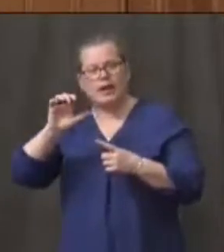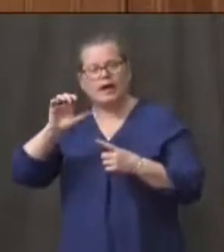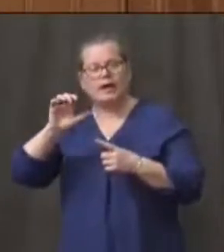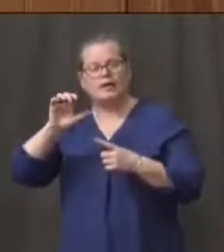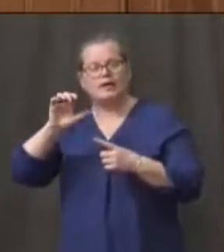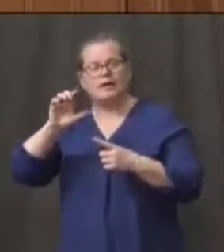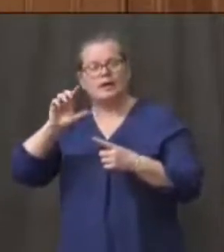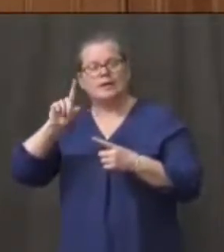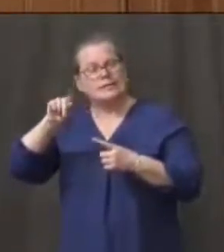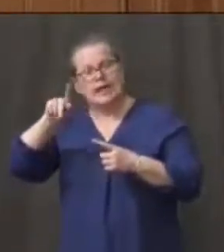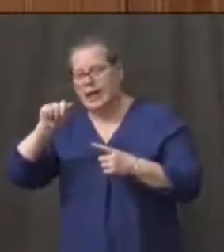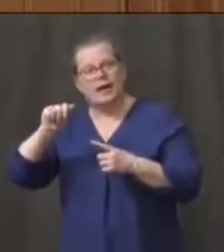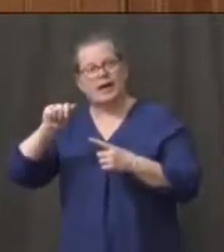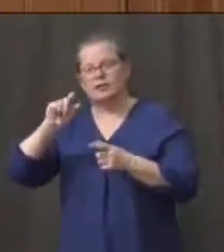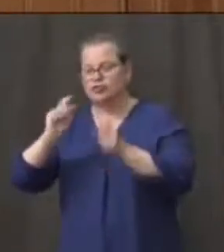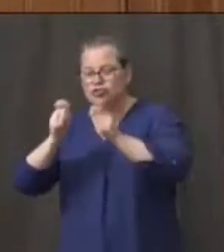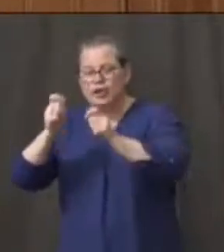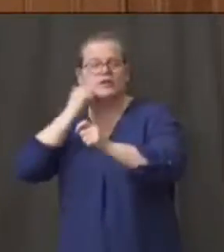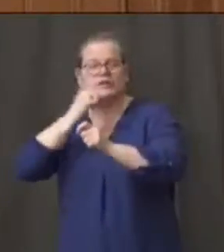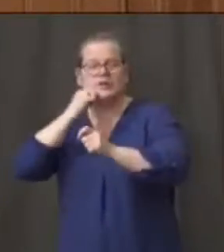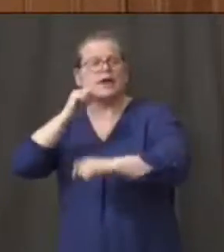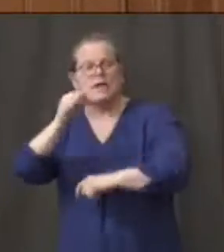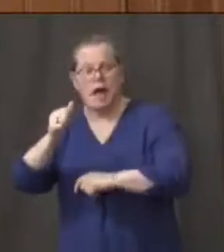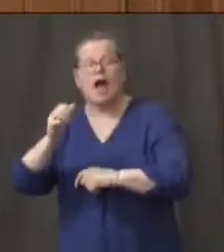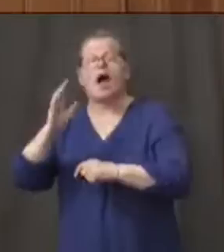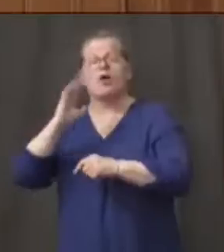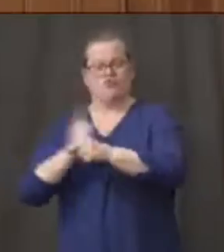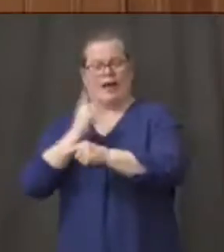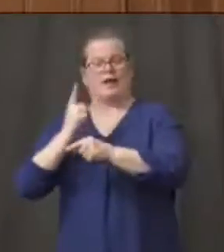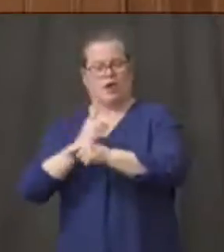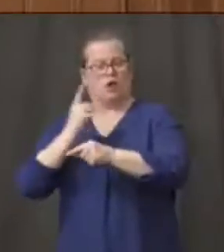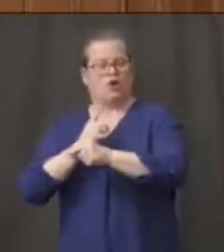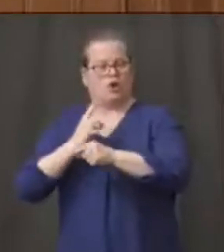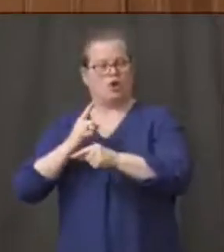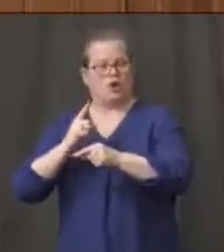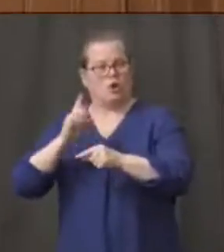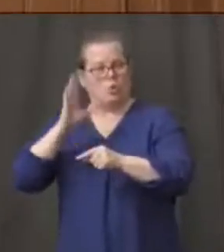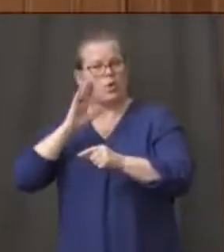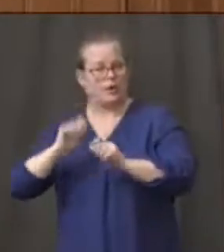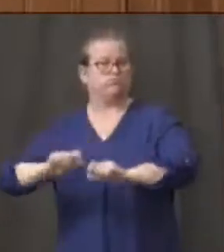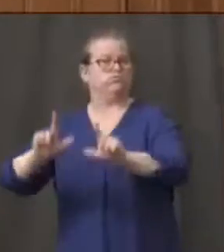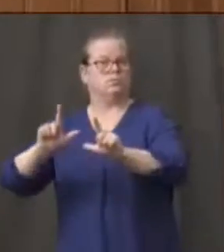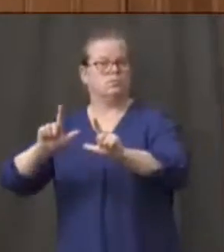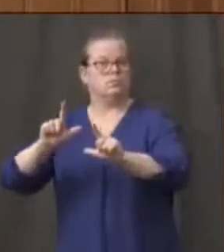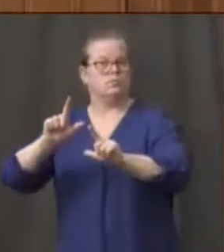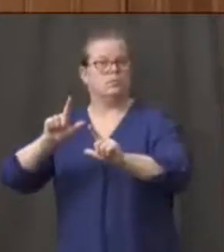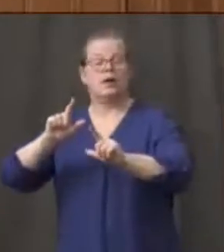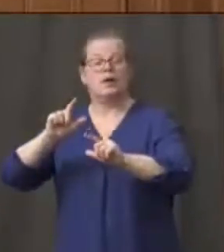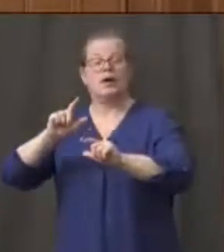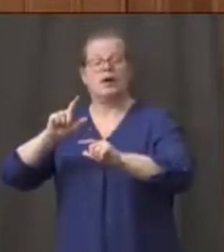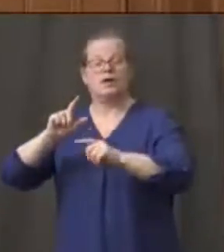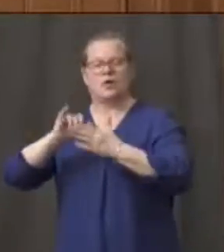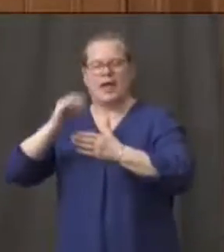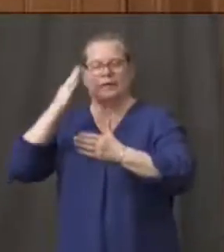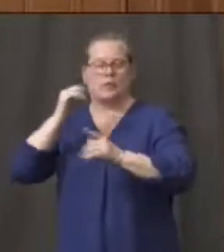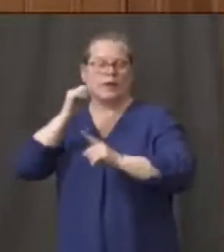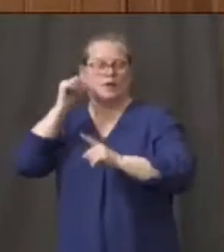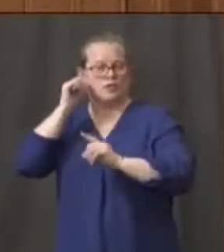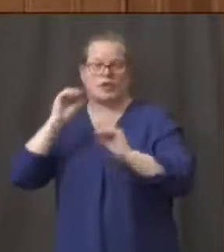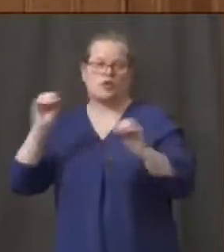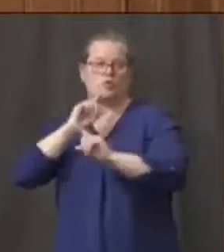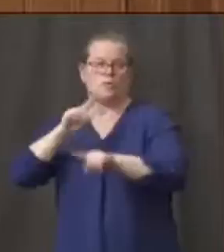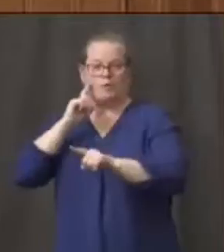continue to publish that data on a regular basis. But that's that's why there was a there was that was not in the report yesterday, I think.